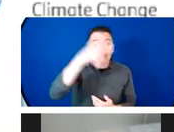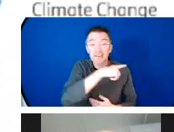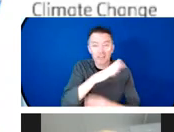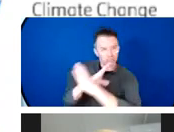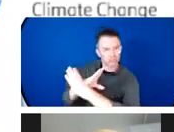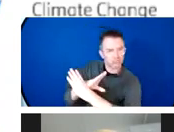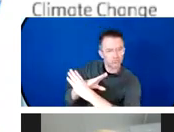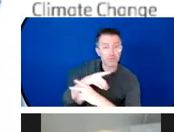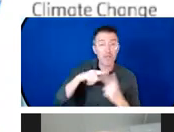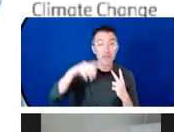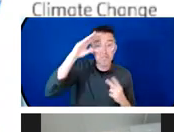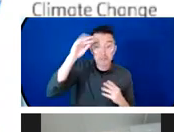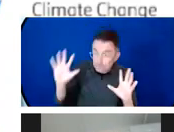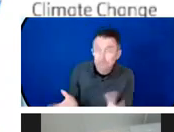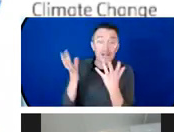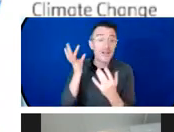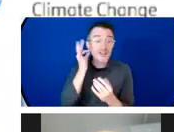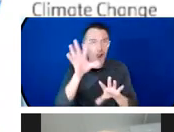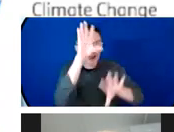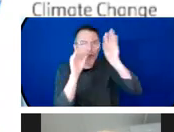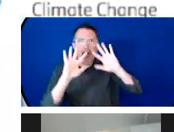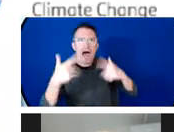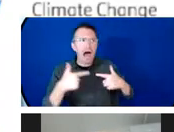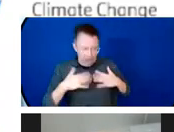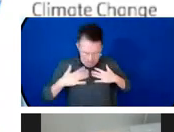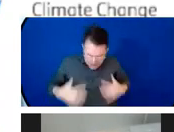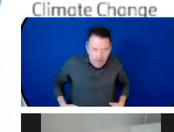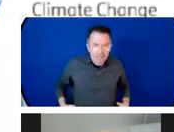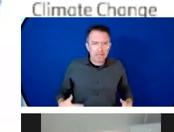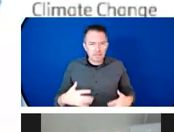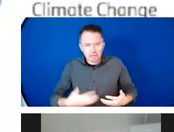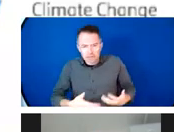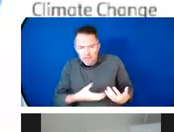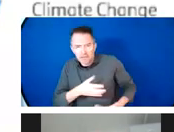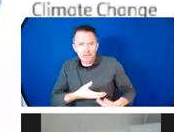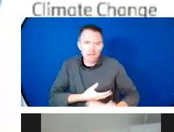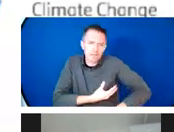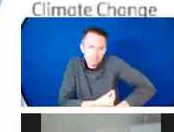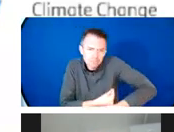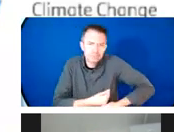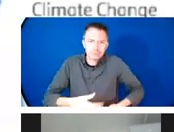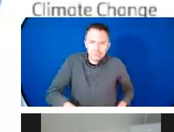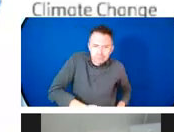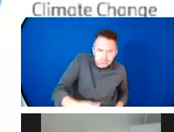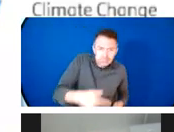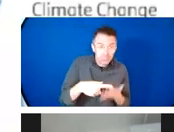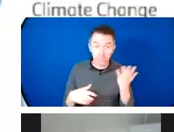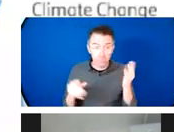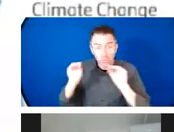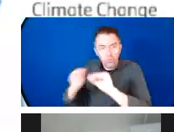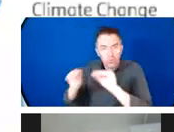to health services, sexual and reproductive services and maternal health. In the Comoros,